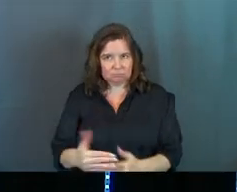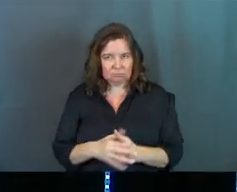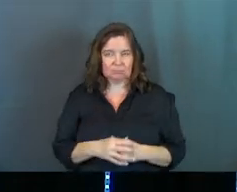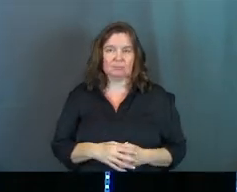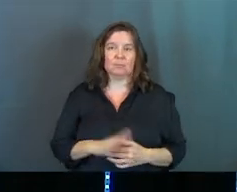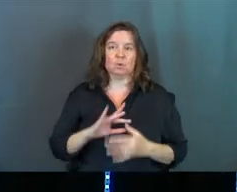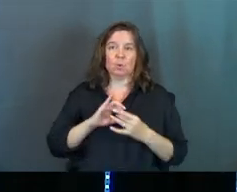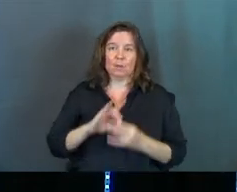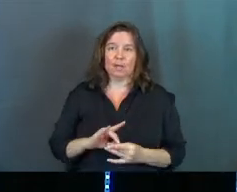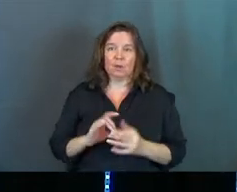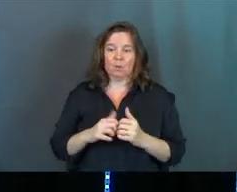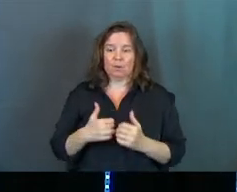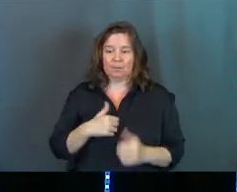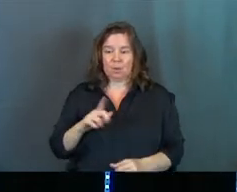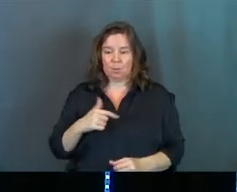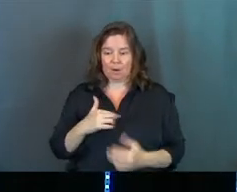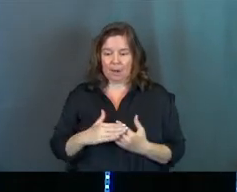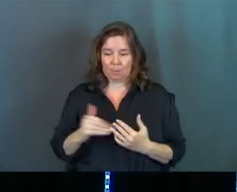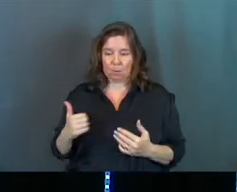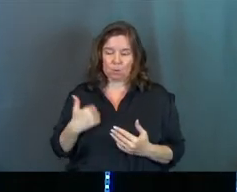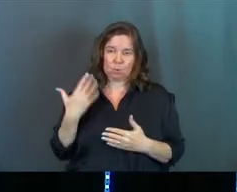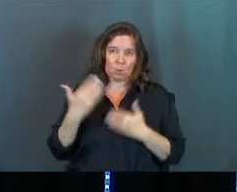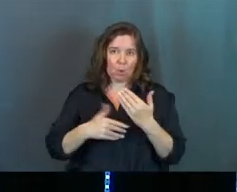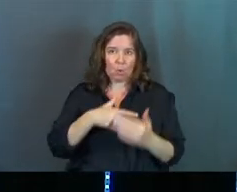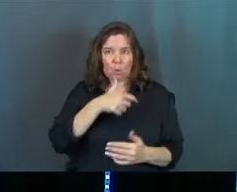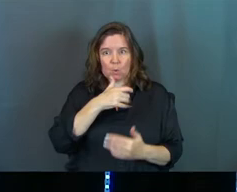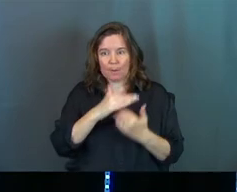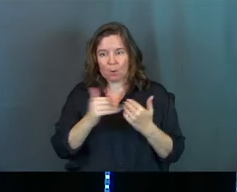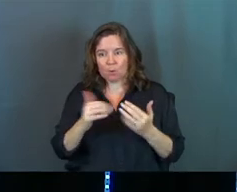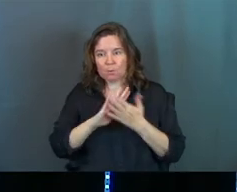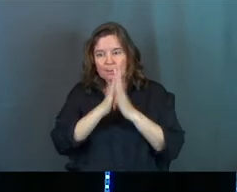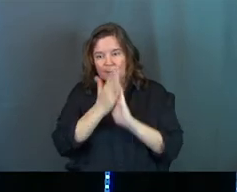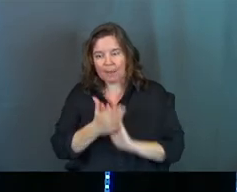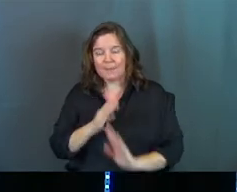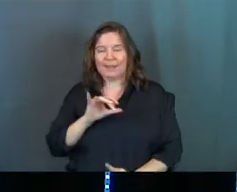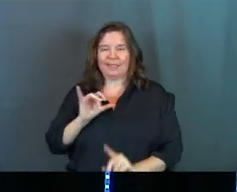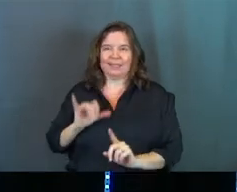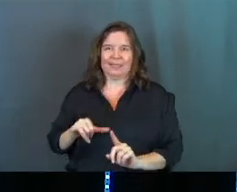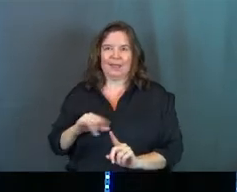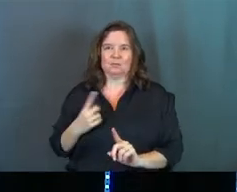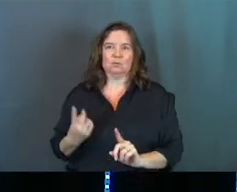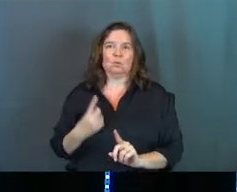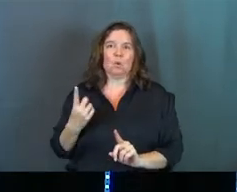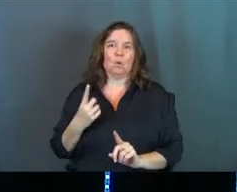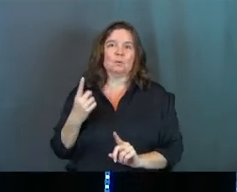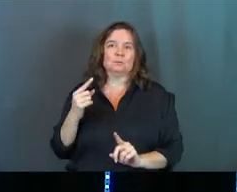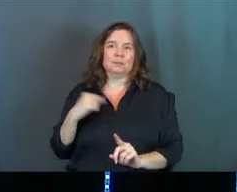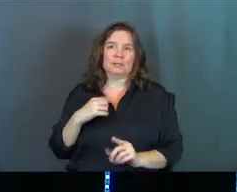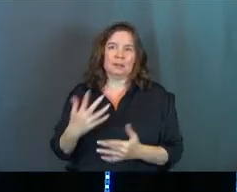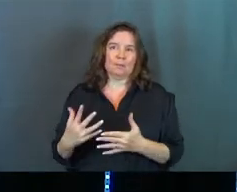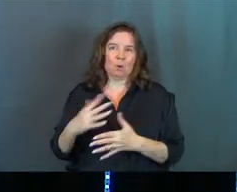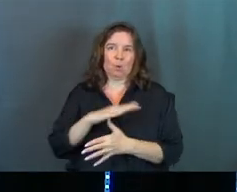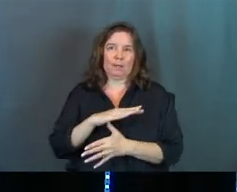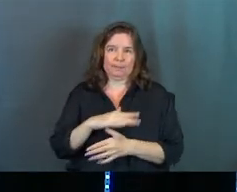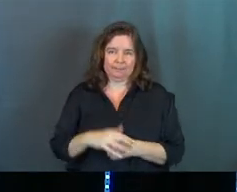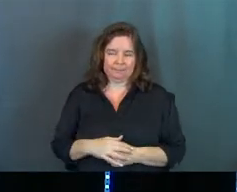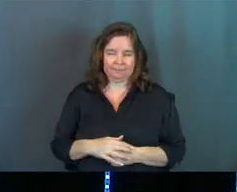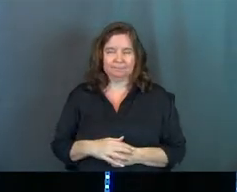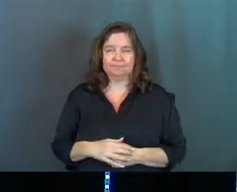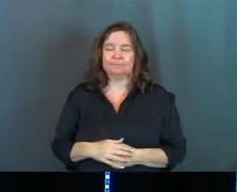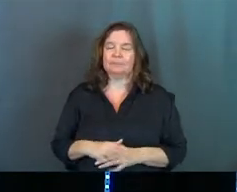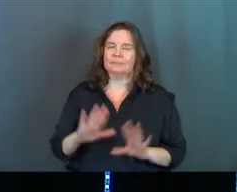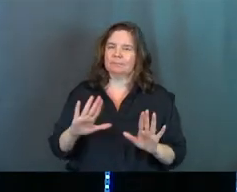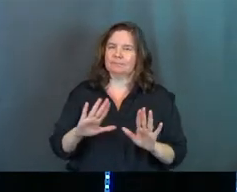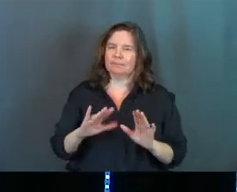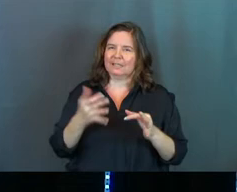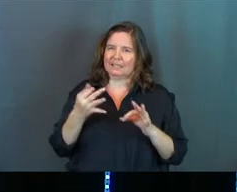Your relationship with me and where I'm calling you to go, who I'm calling you to be. That should always be the priority. Here's a simple